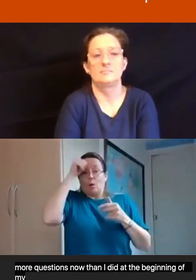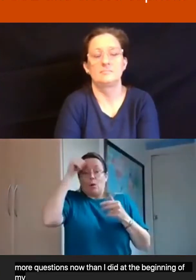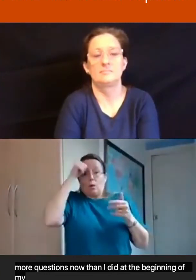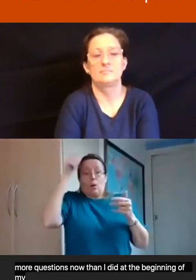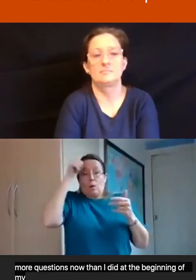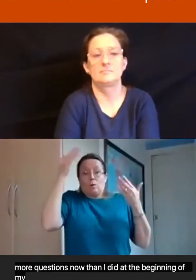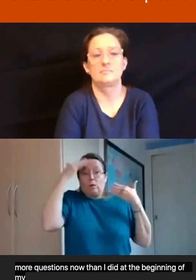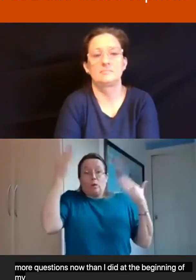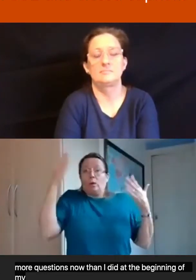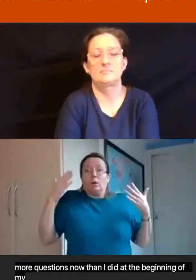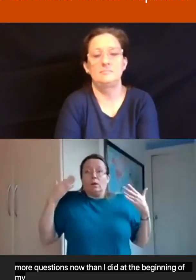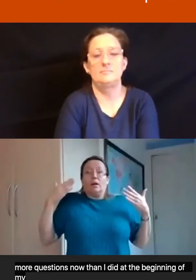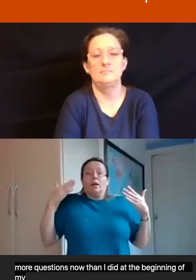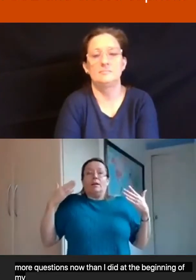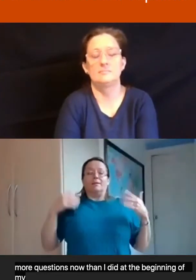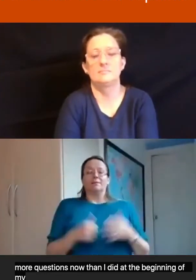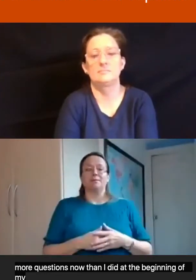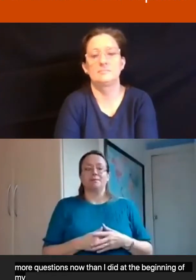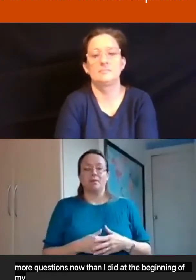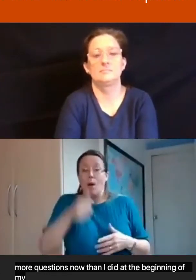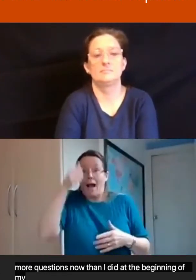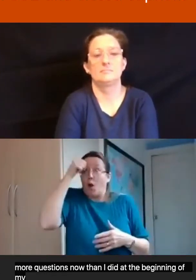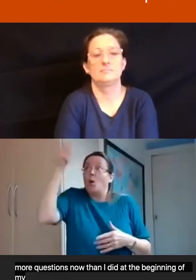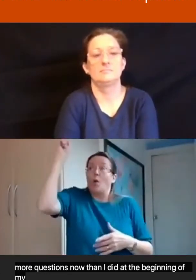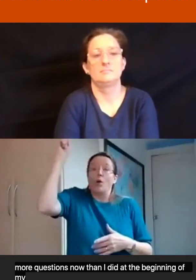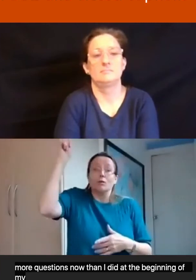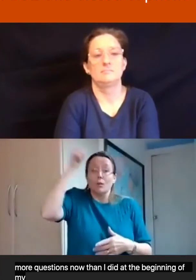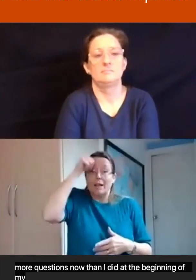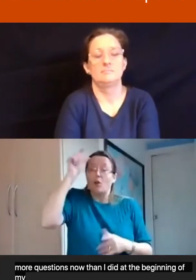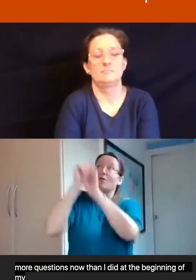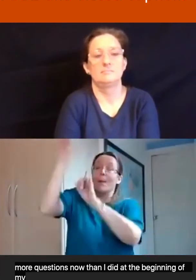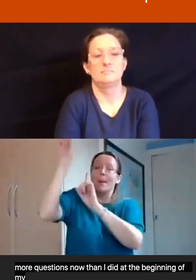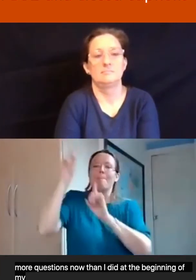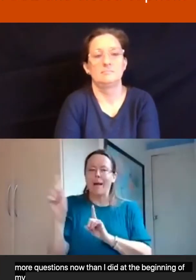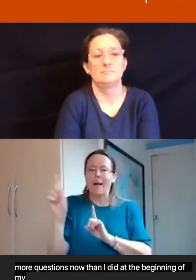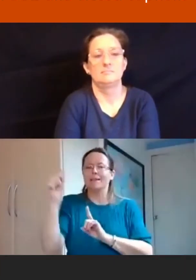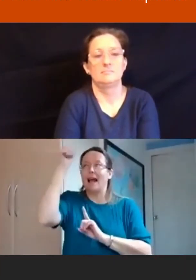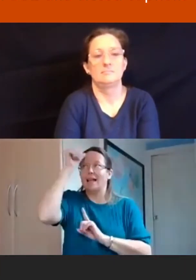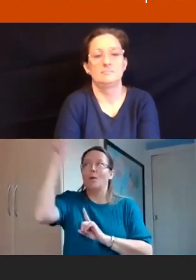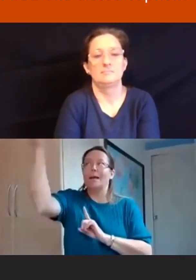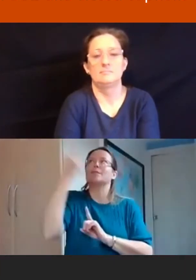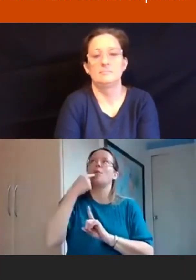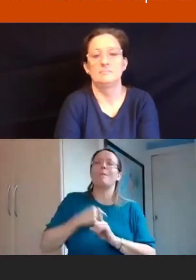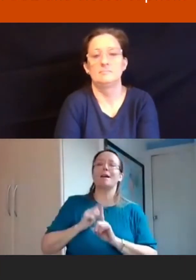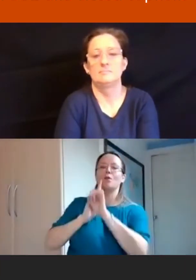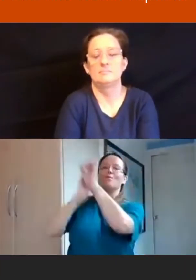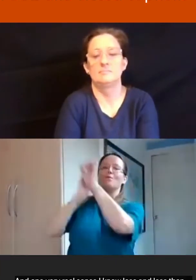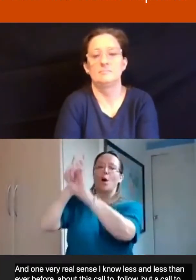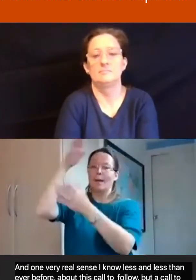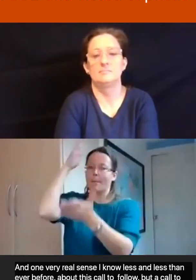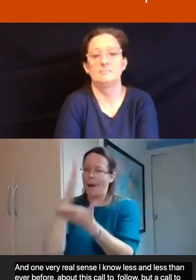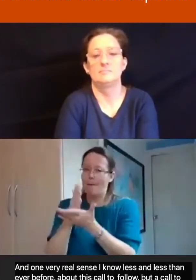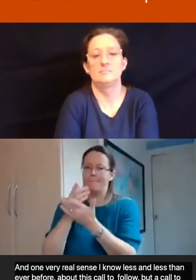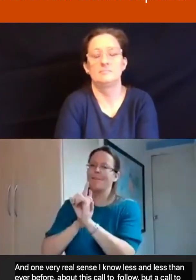this God who calls me to follow. But in another sense, the call to make the journey is as real and